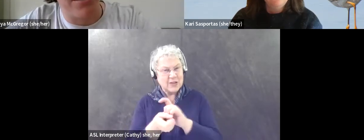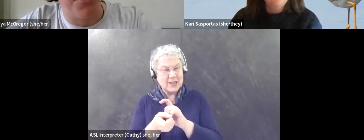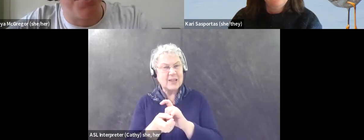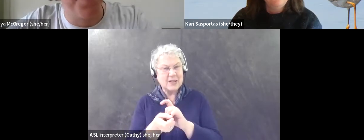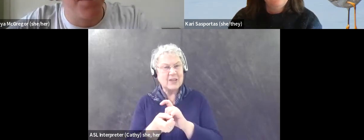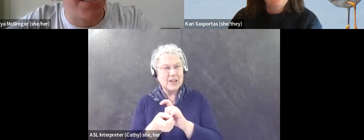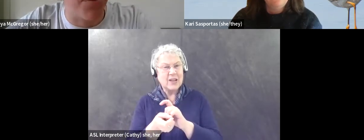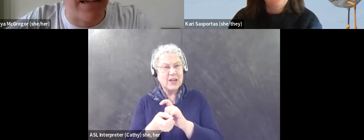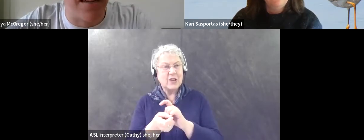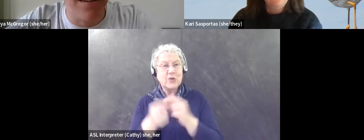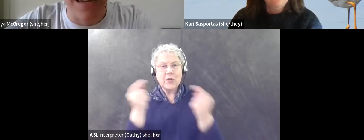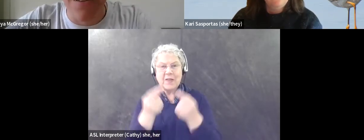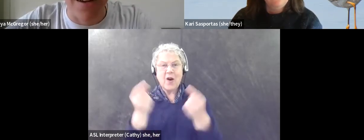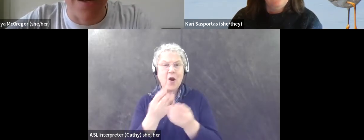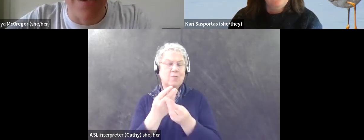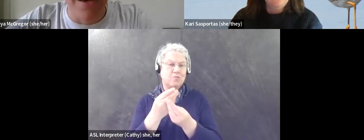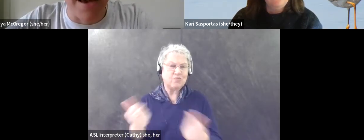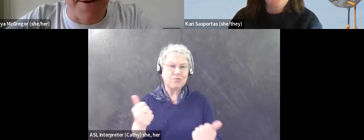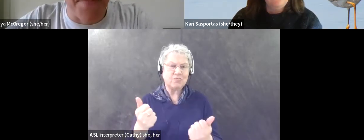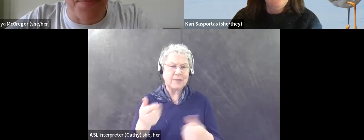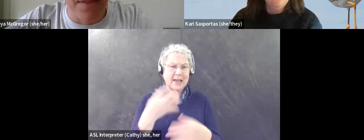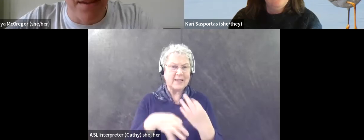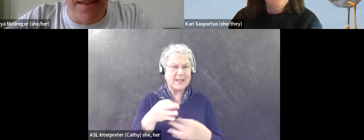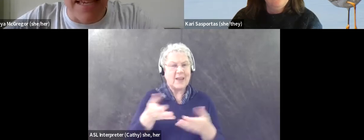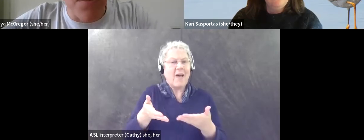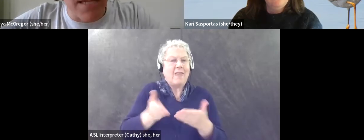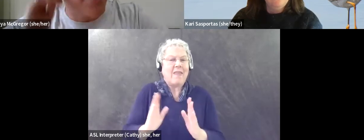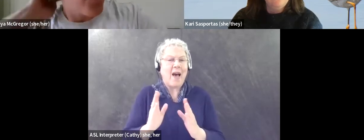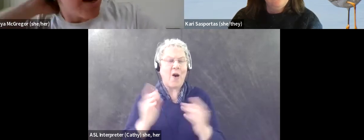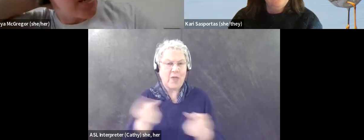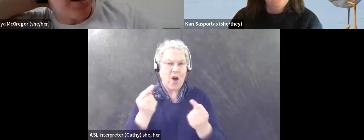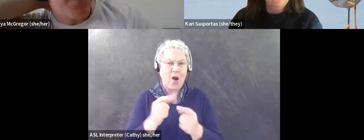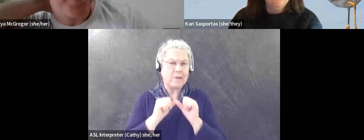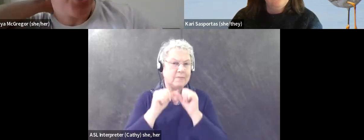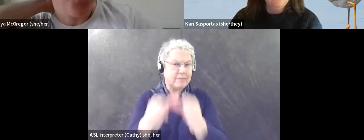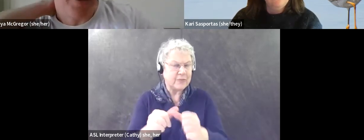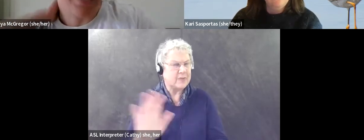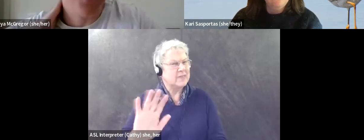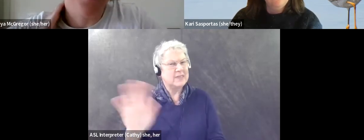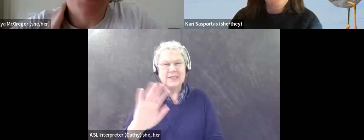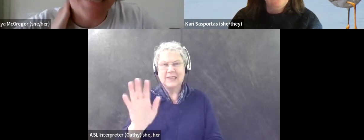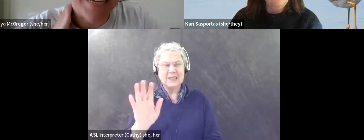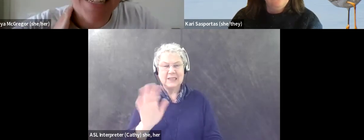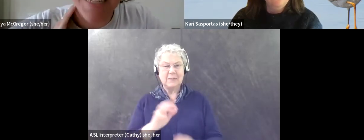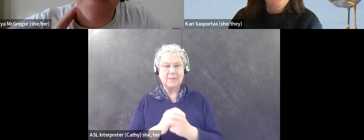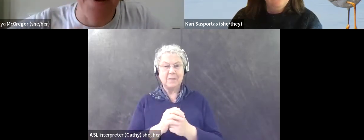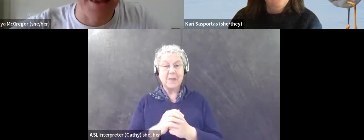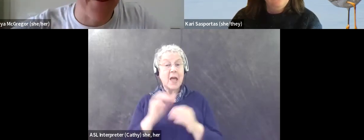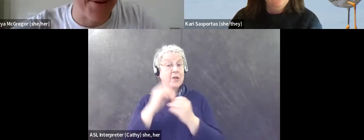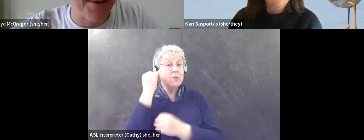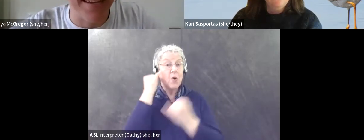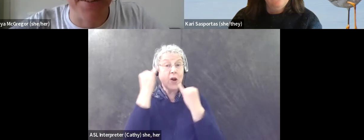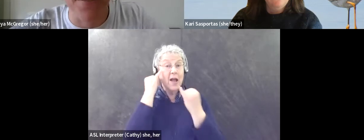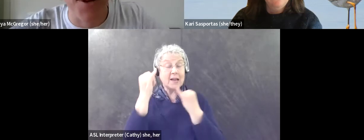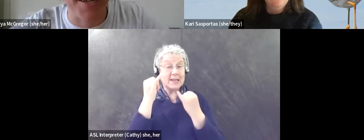may be cause to, to someone hearing it. Um, there's, there's more ideas on our website too, about inclusive organizations and about